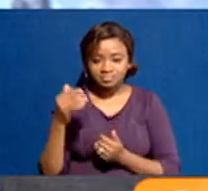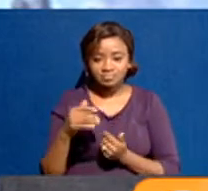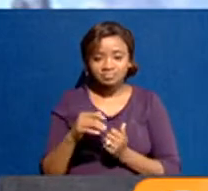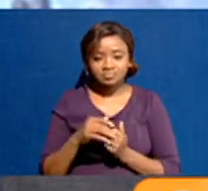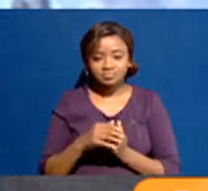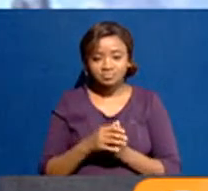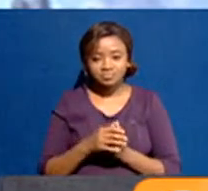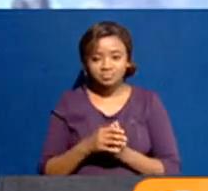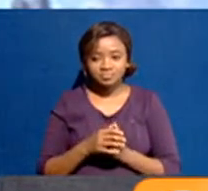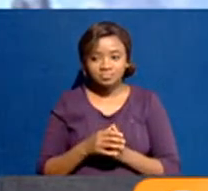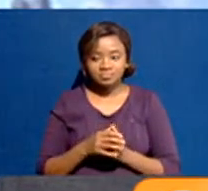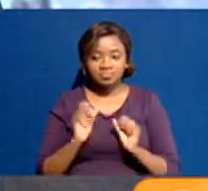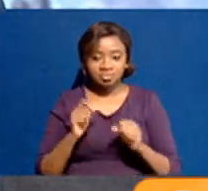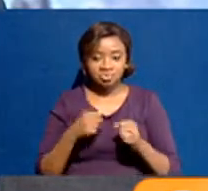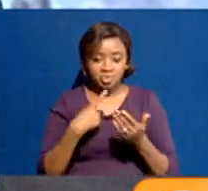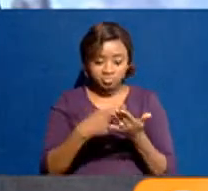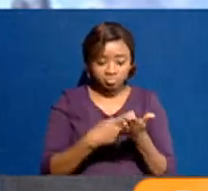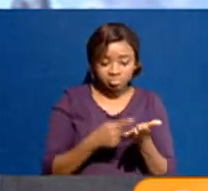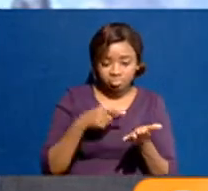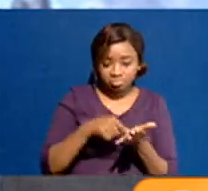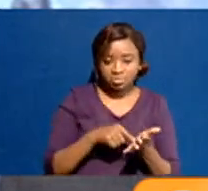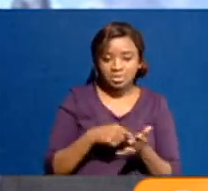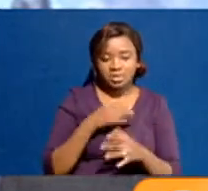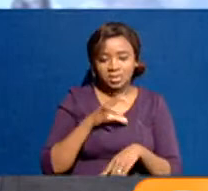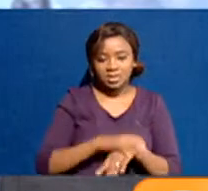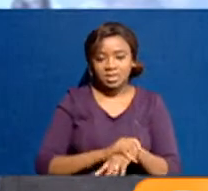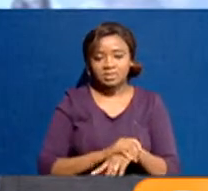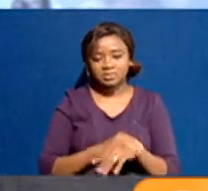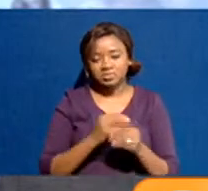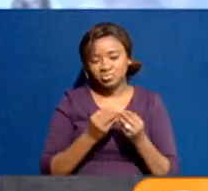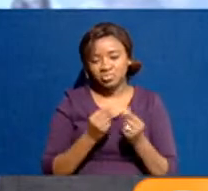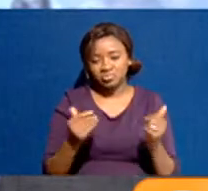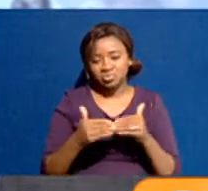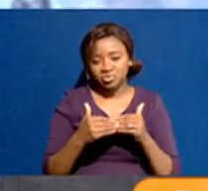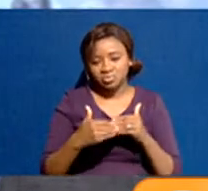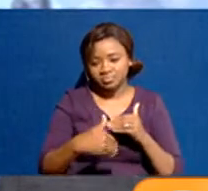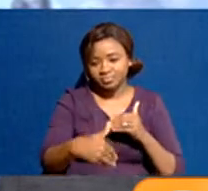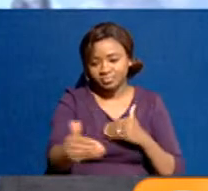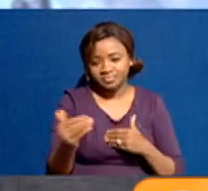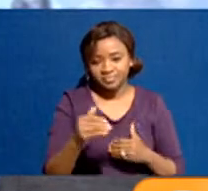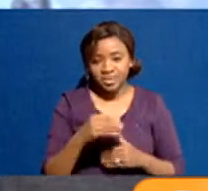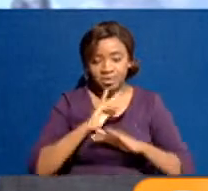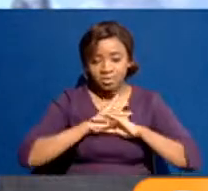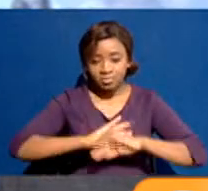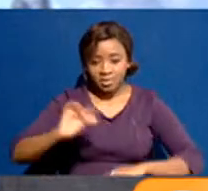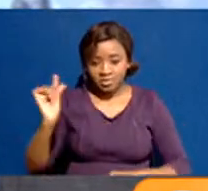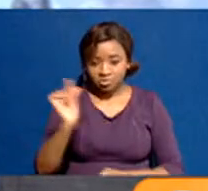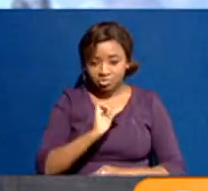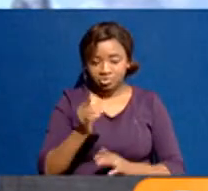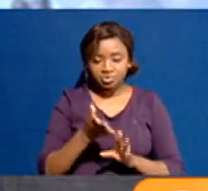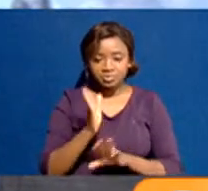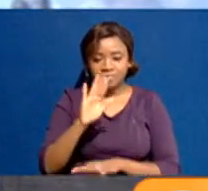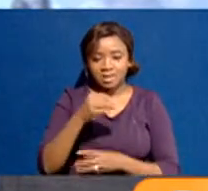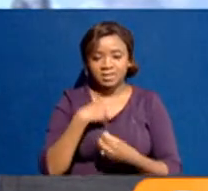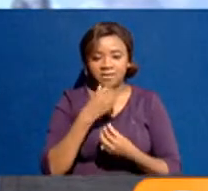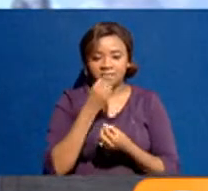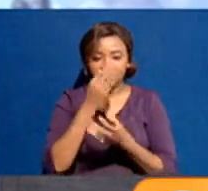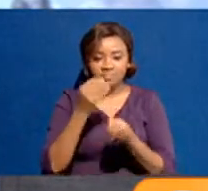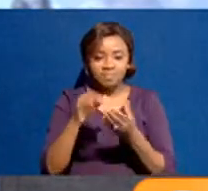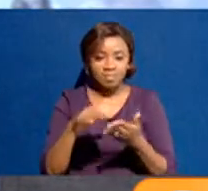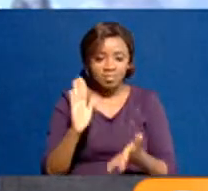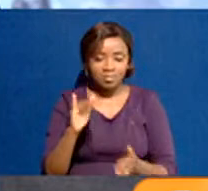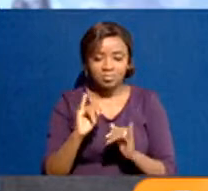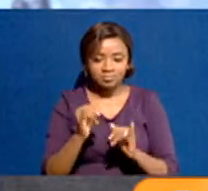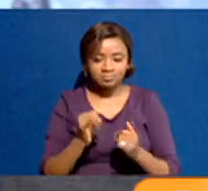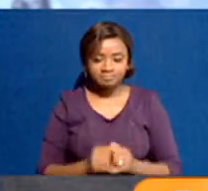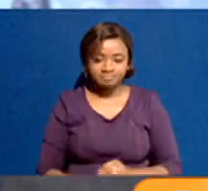sense that will prevail in the days to come and de-escalation on that same note. Let's take a short break. You're watching the Monday Report. Stay with us.